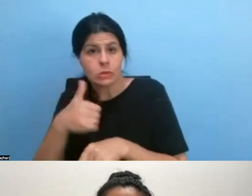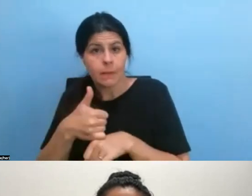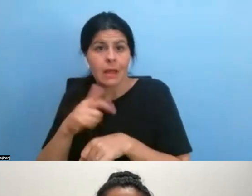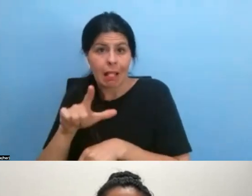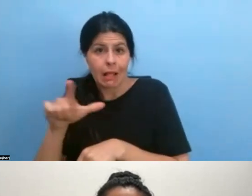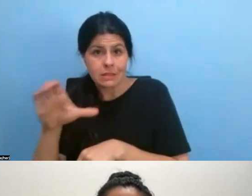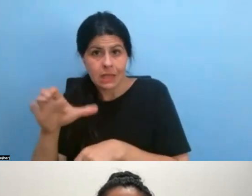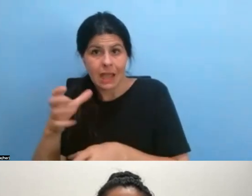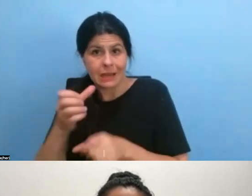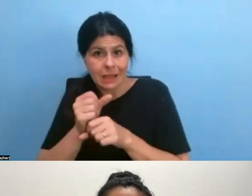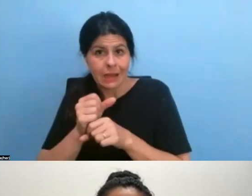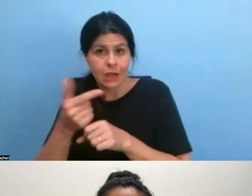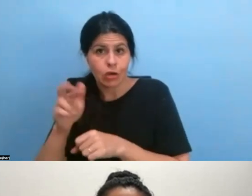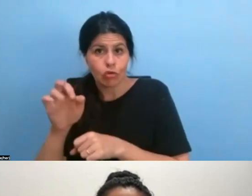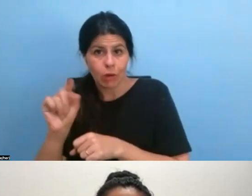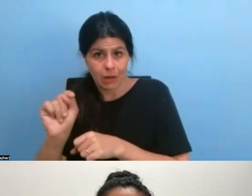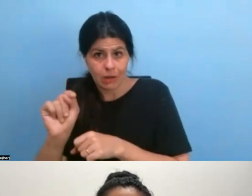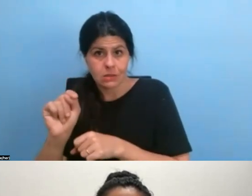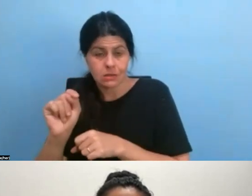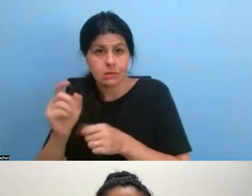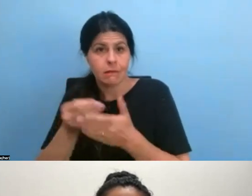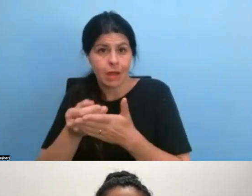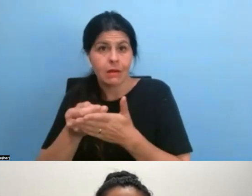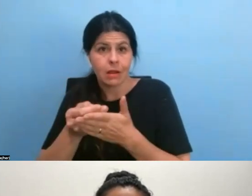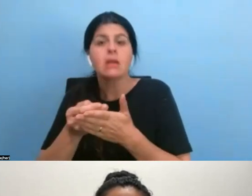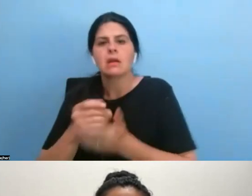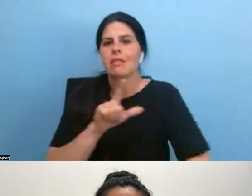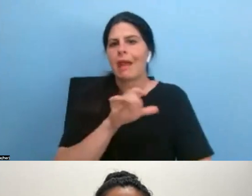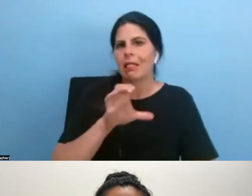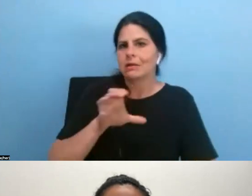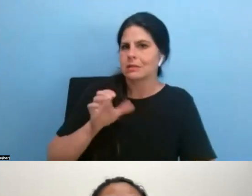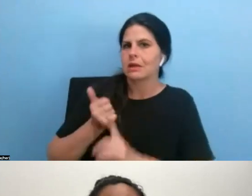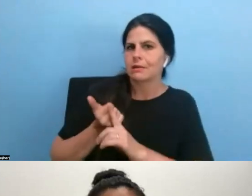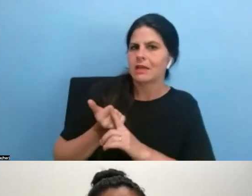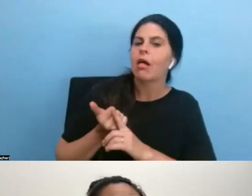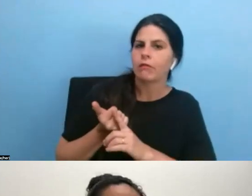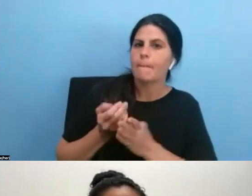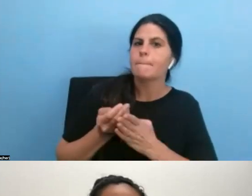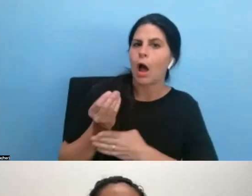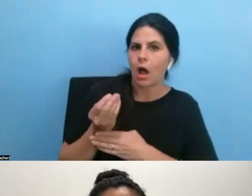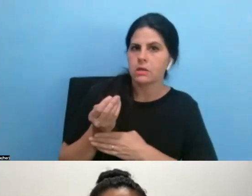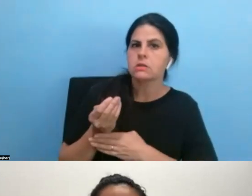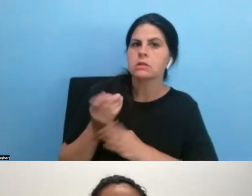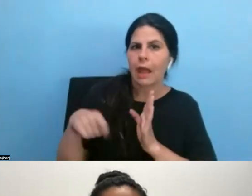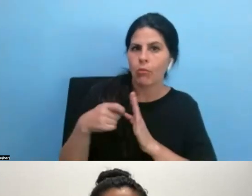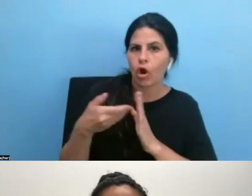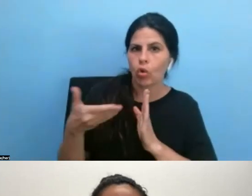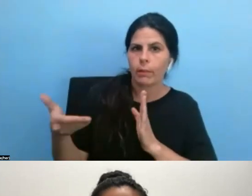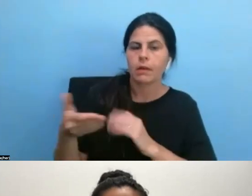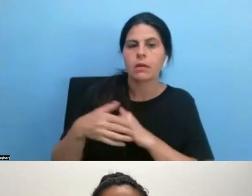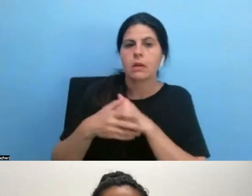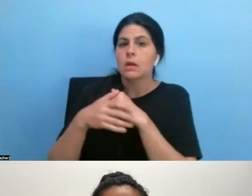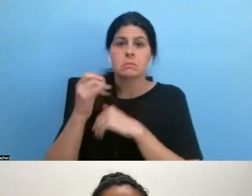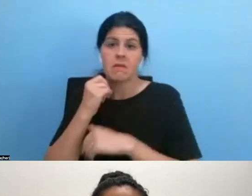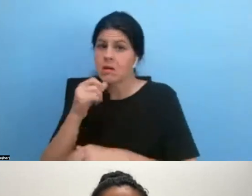then technically it is the LLC that has bought the camera equipment. And if you, um, if it's a film that does not turn a profit,